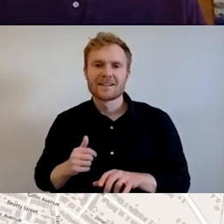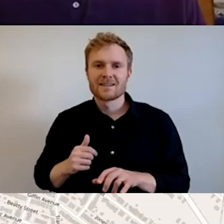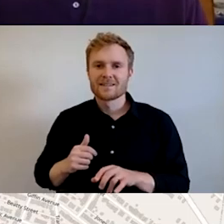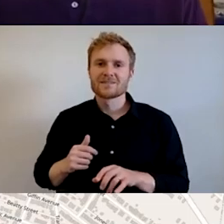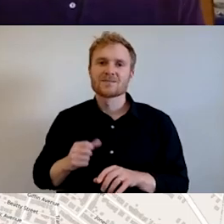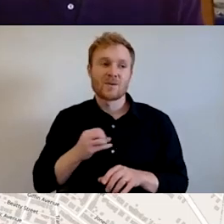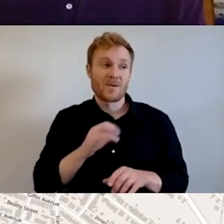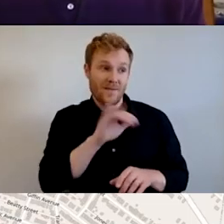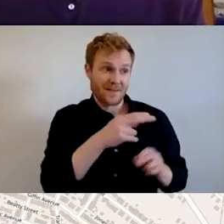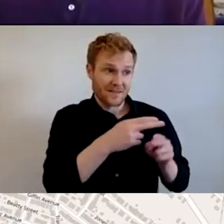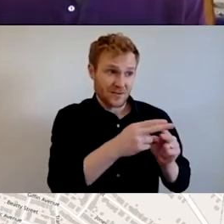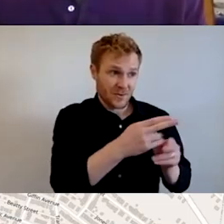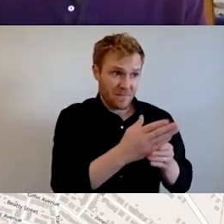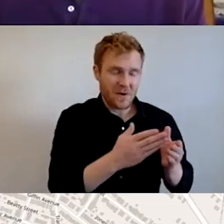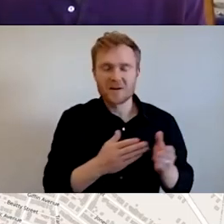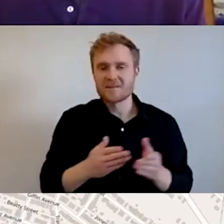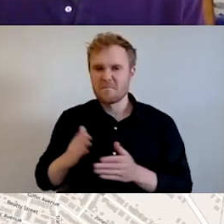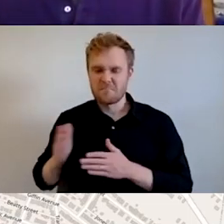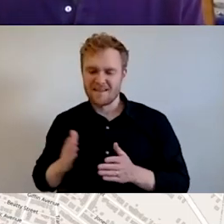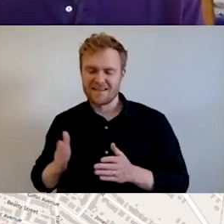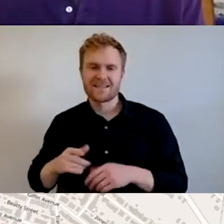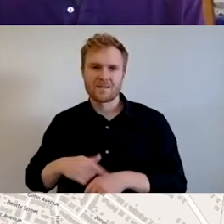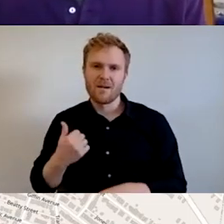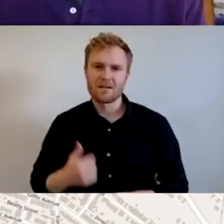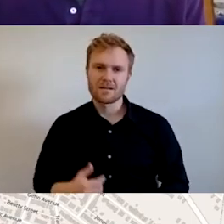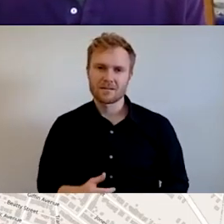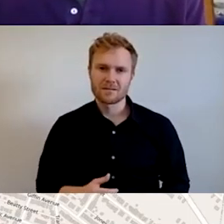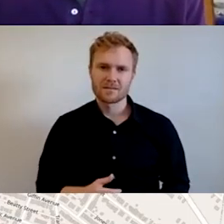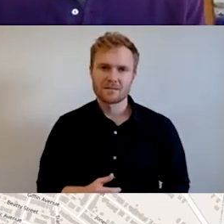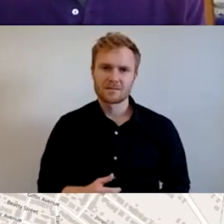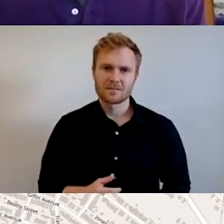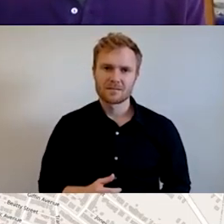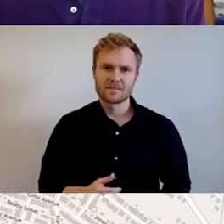those things. Additionally, um, let try to get up here. Sorry.